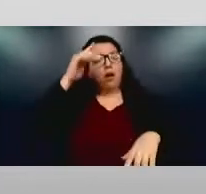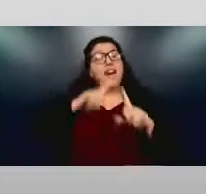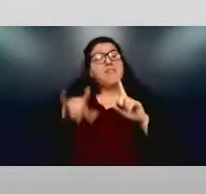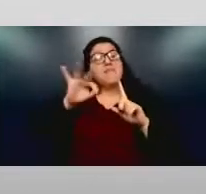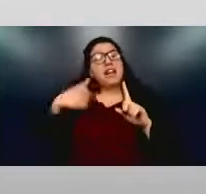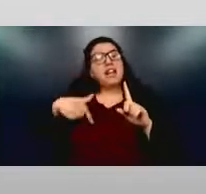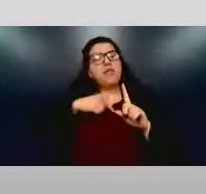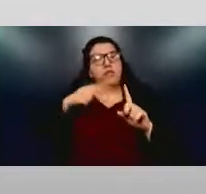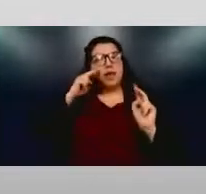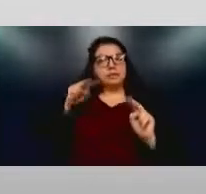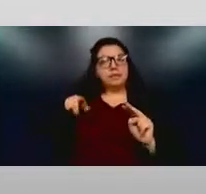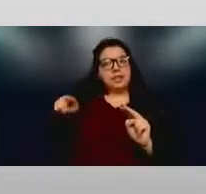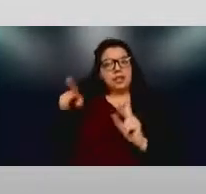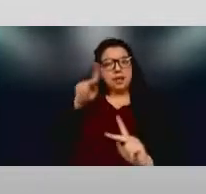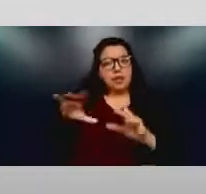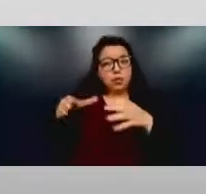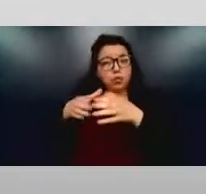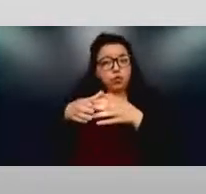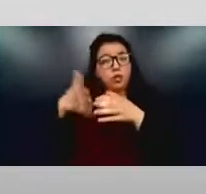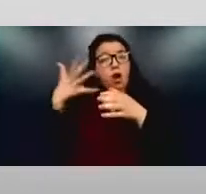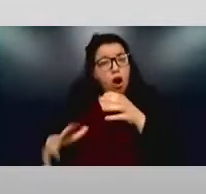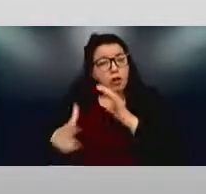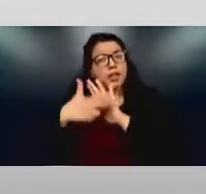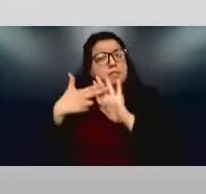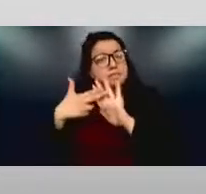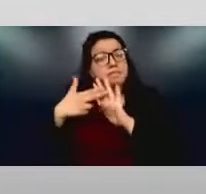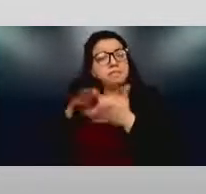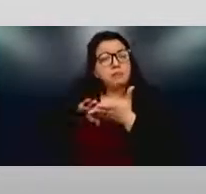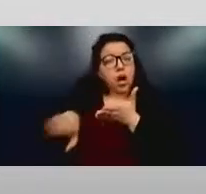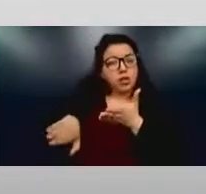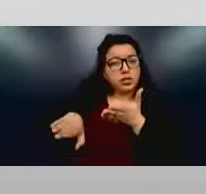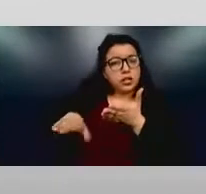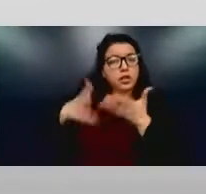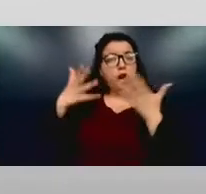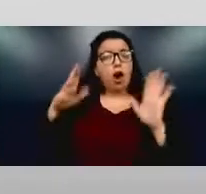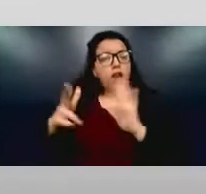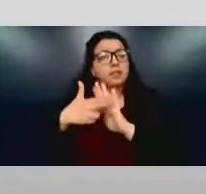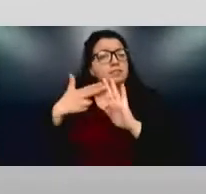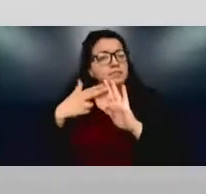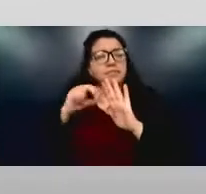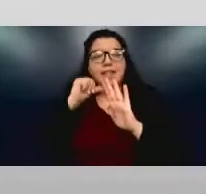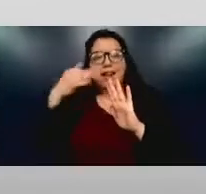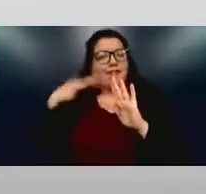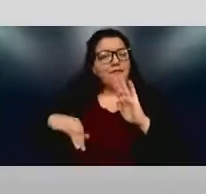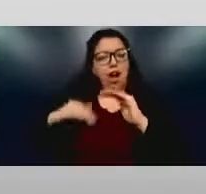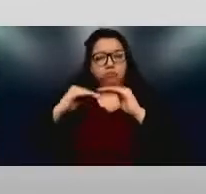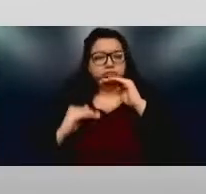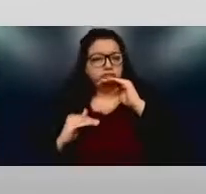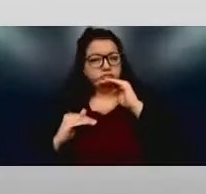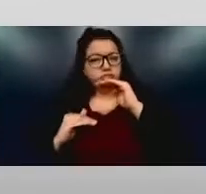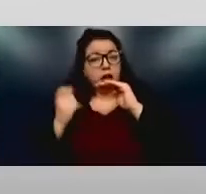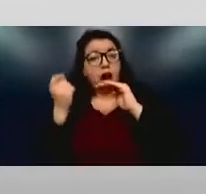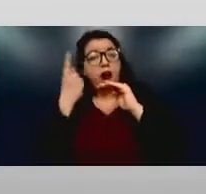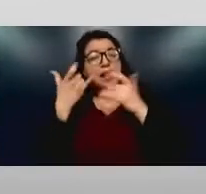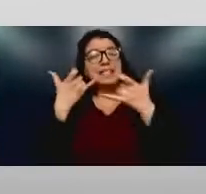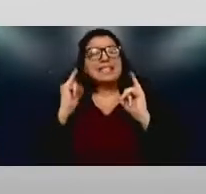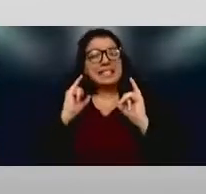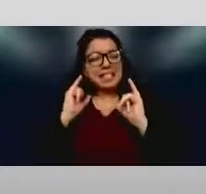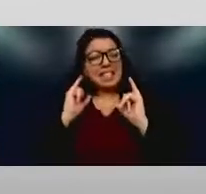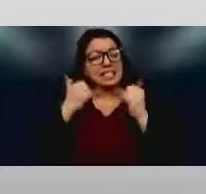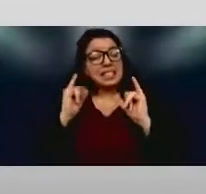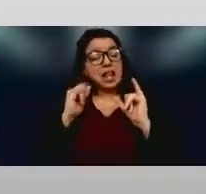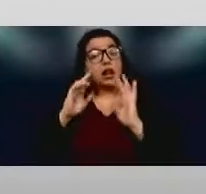identified as marginalized and disadvantaged, it is still a struggle to then get equity and inclusion. So what the disability